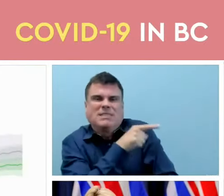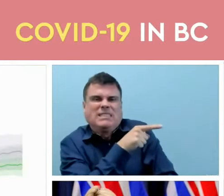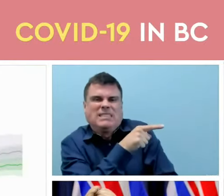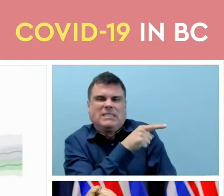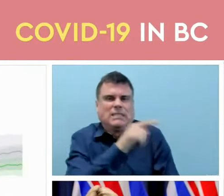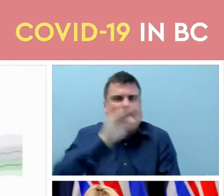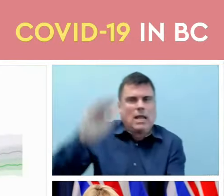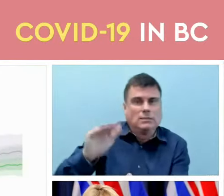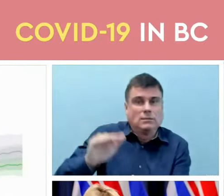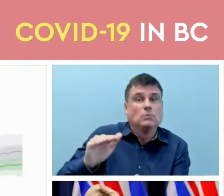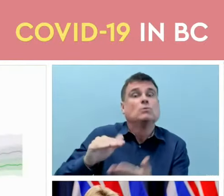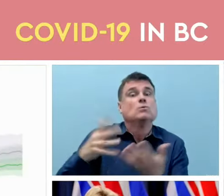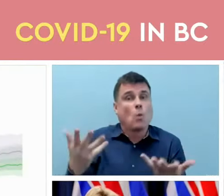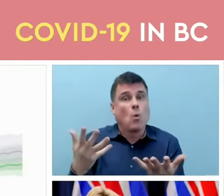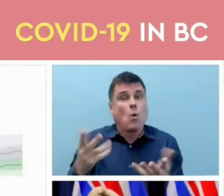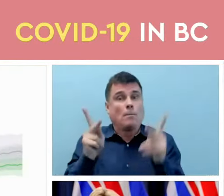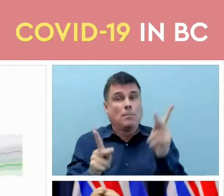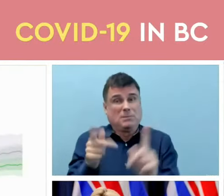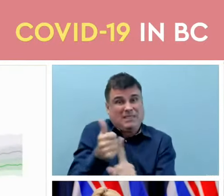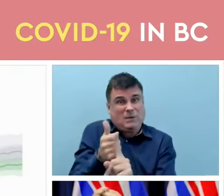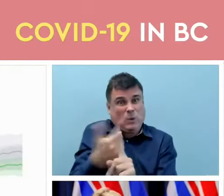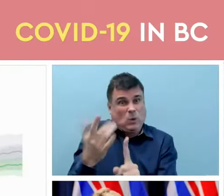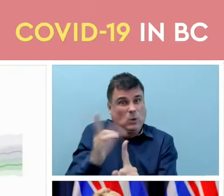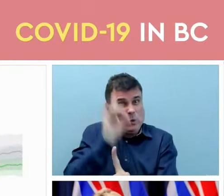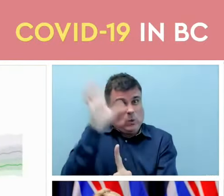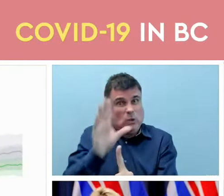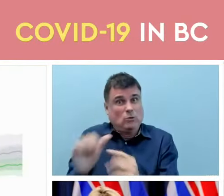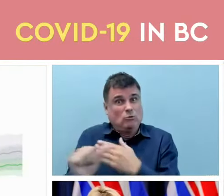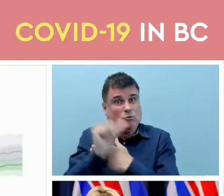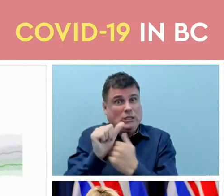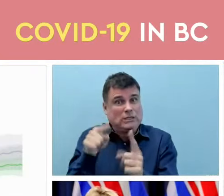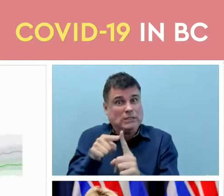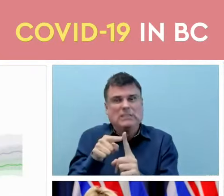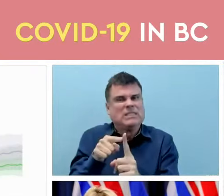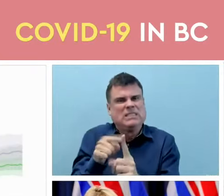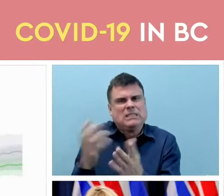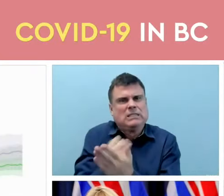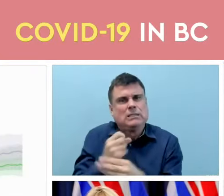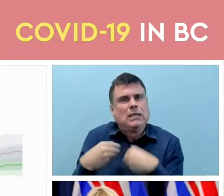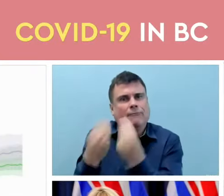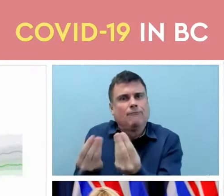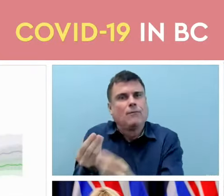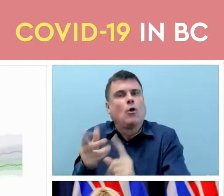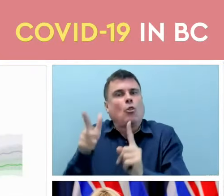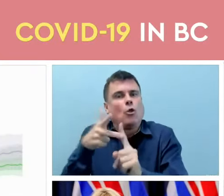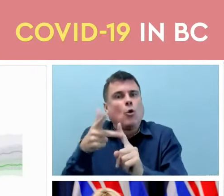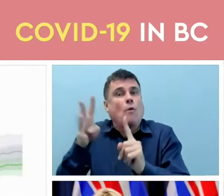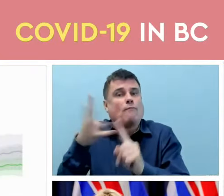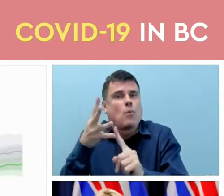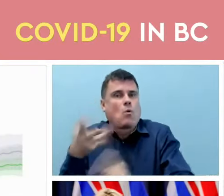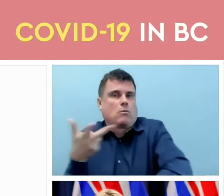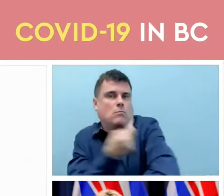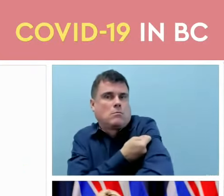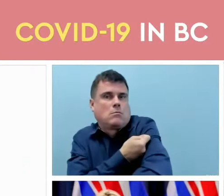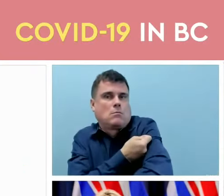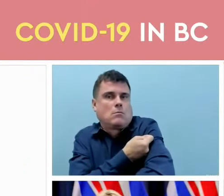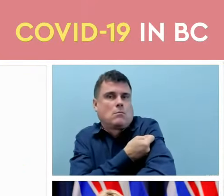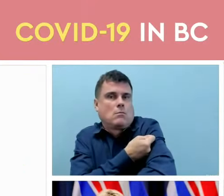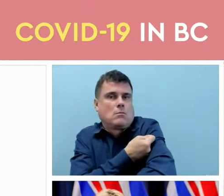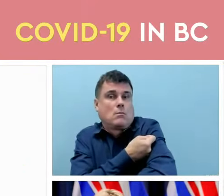a booster dose that will prevent that from happening. And today we're announcing that in a period